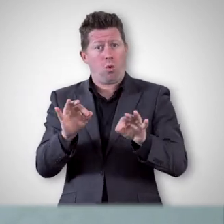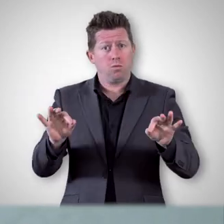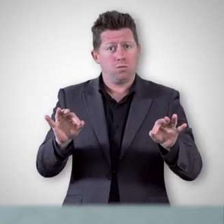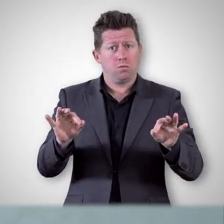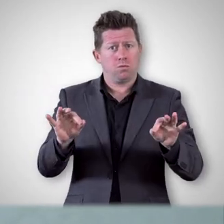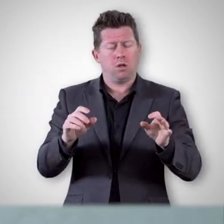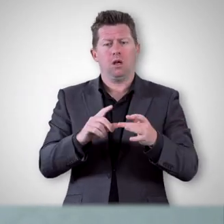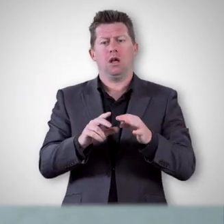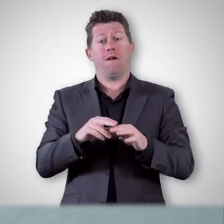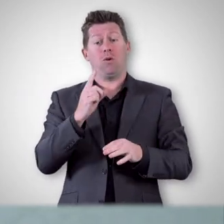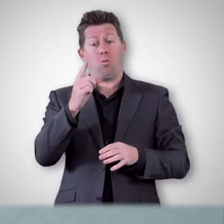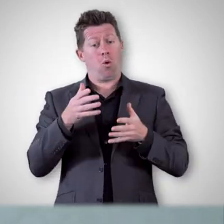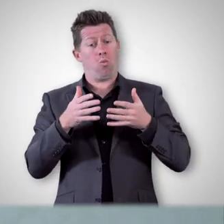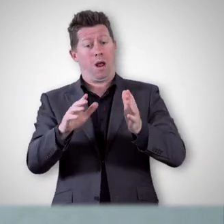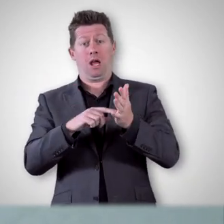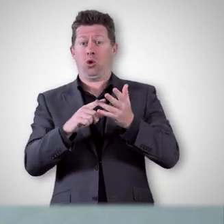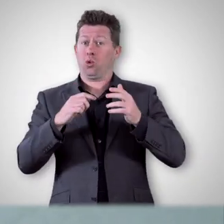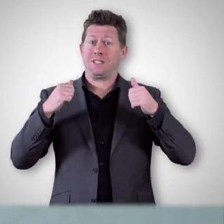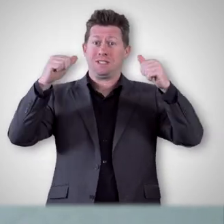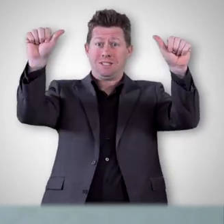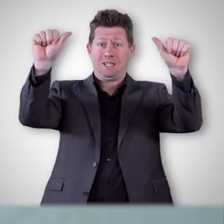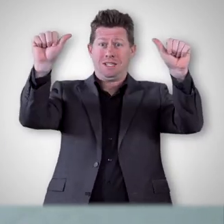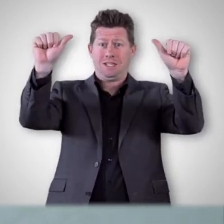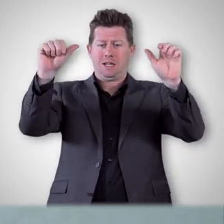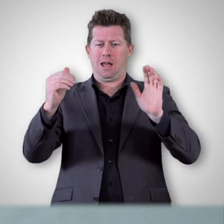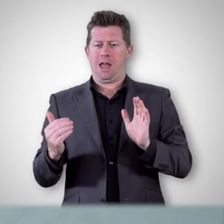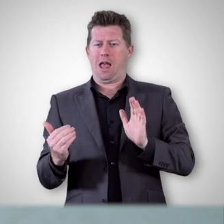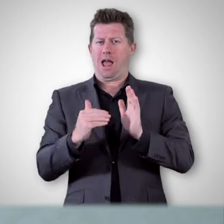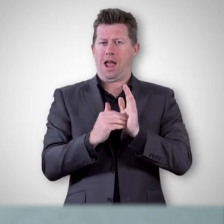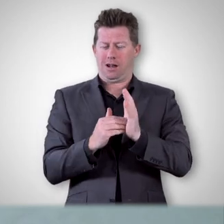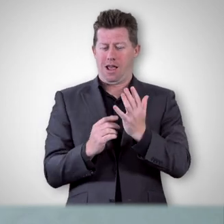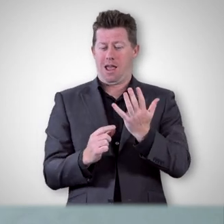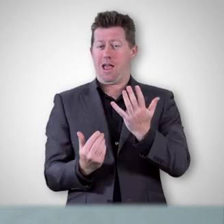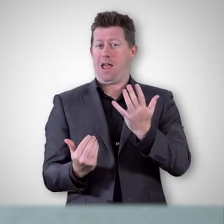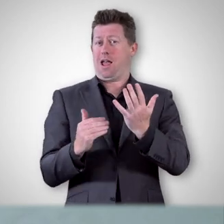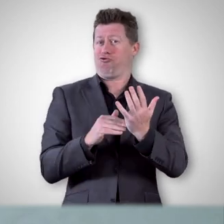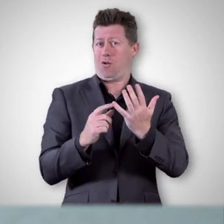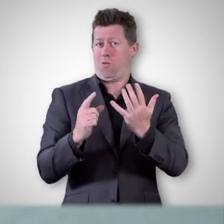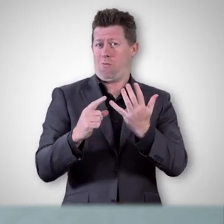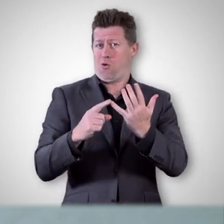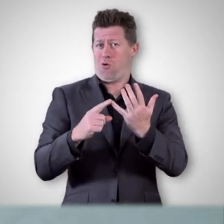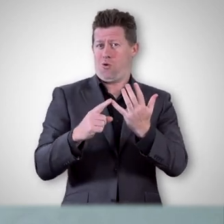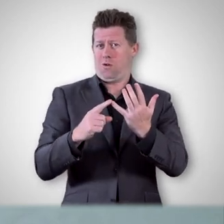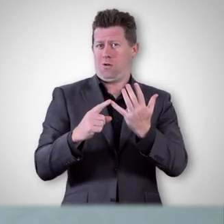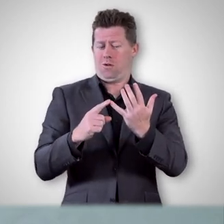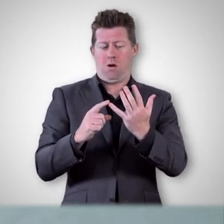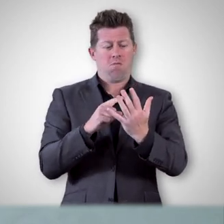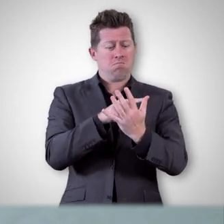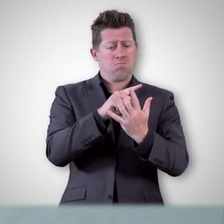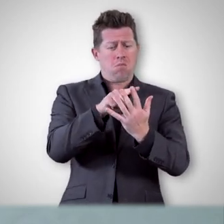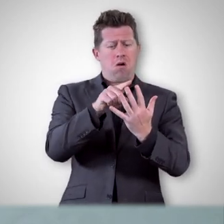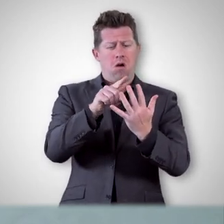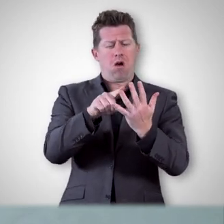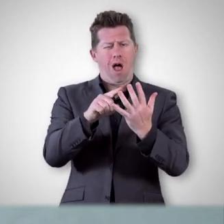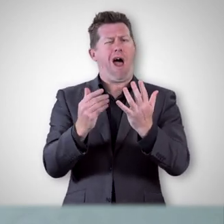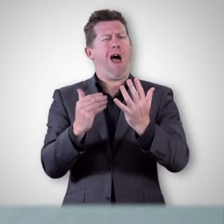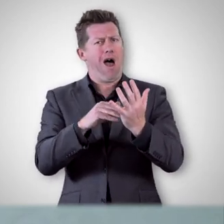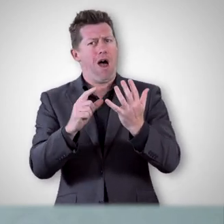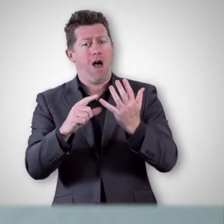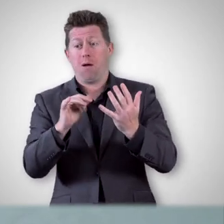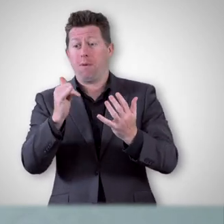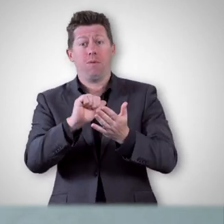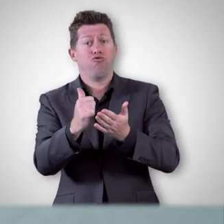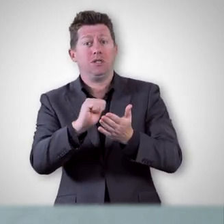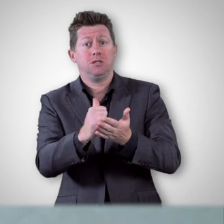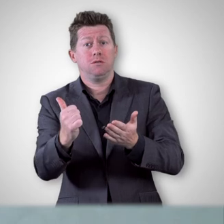If there's one path to success right now, add one more path. Share a printed outline alongside your live